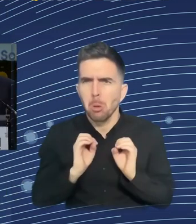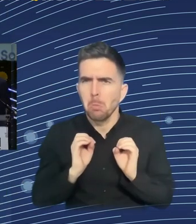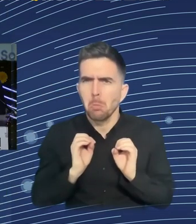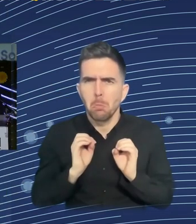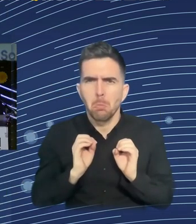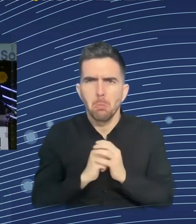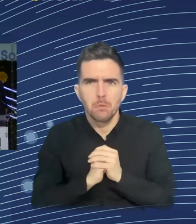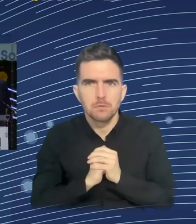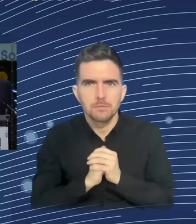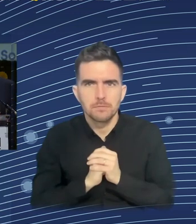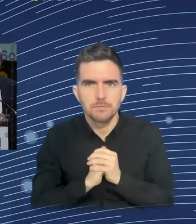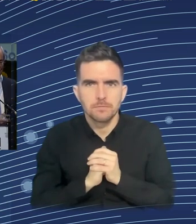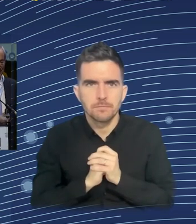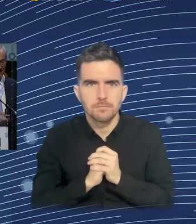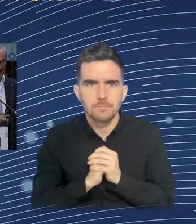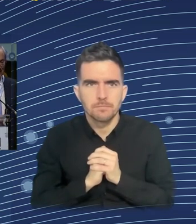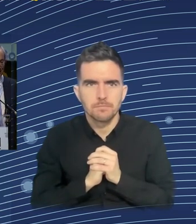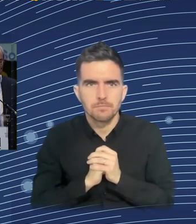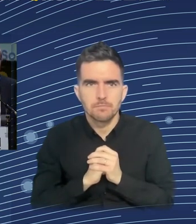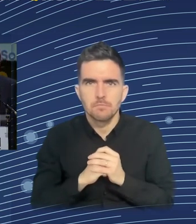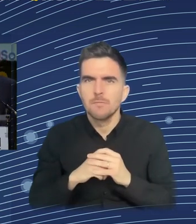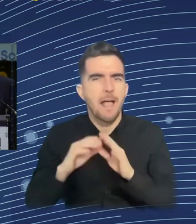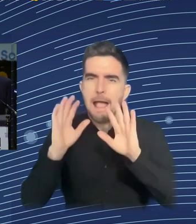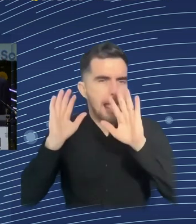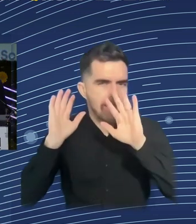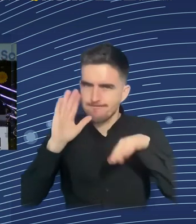Okay. So, yes. Okay.